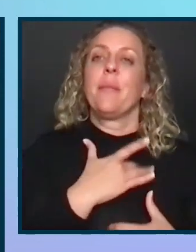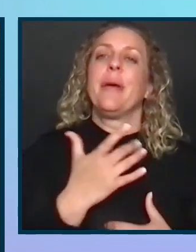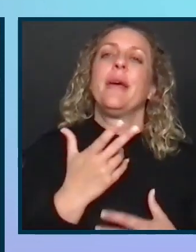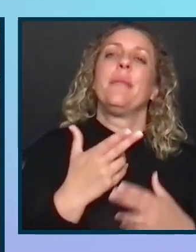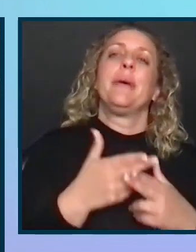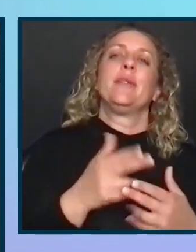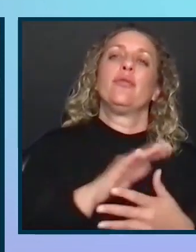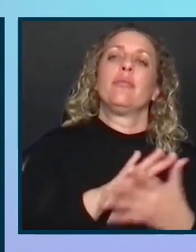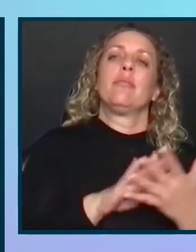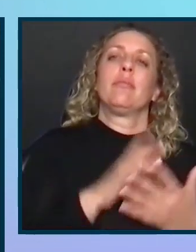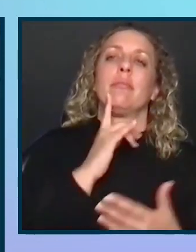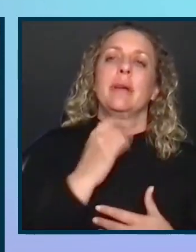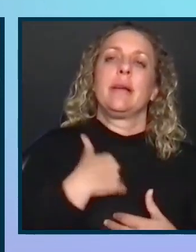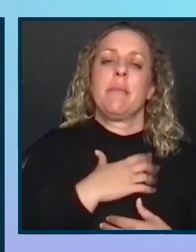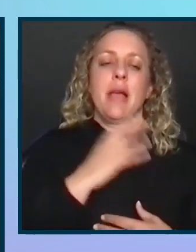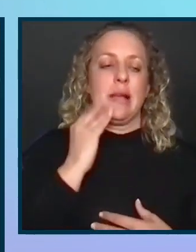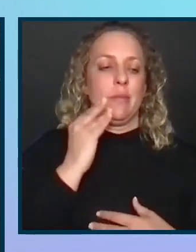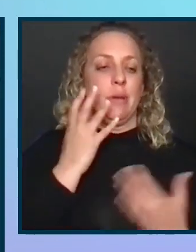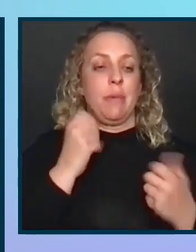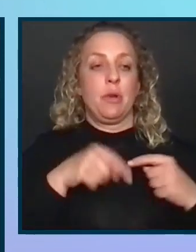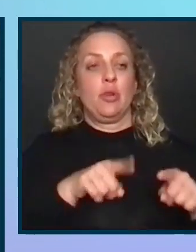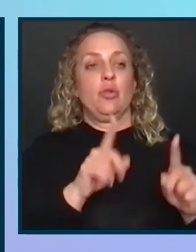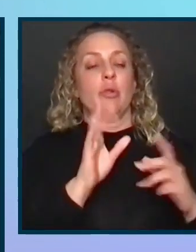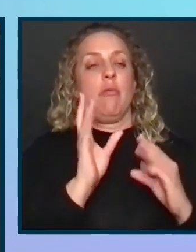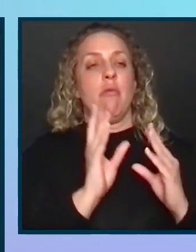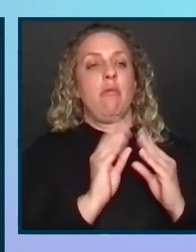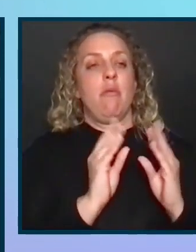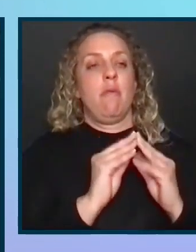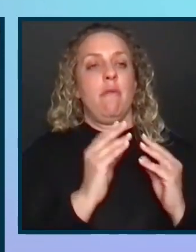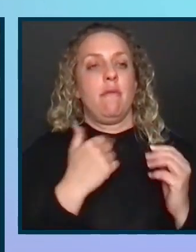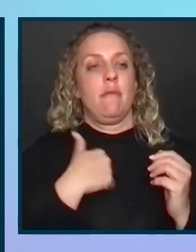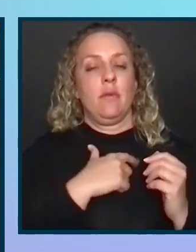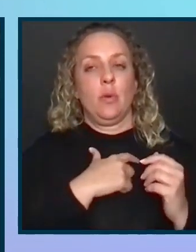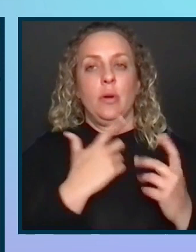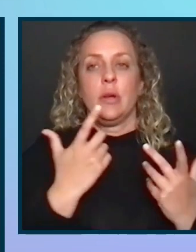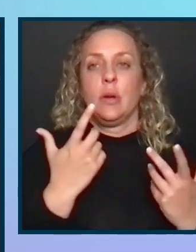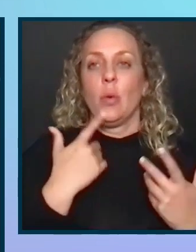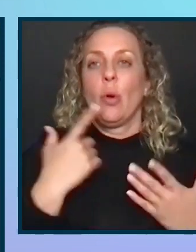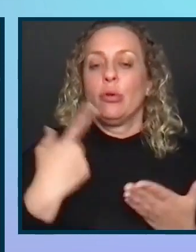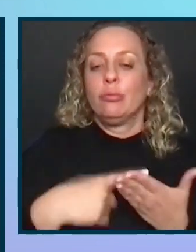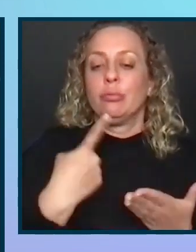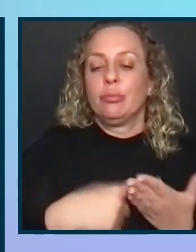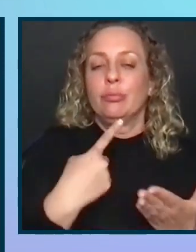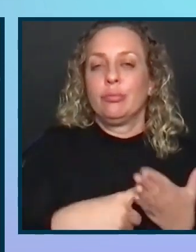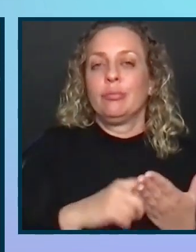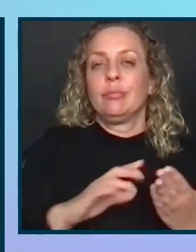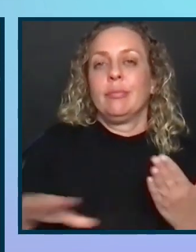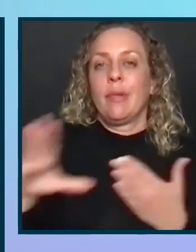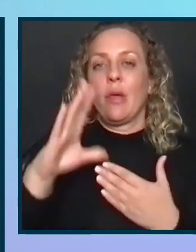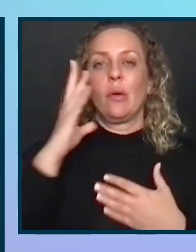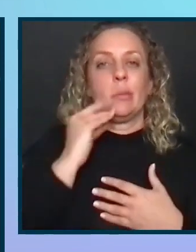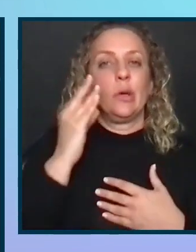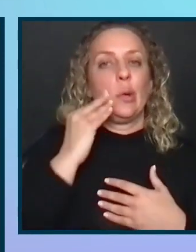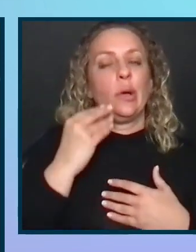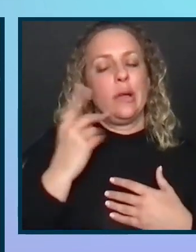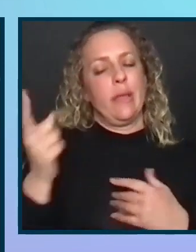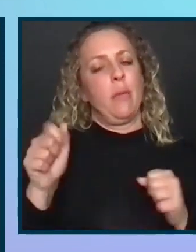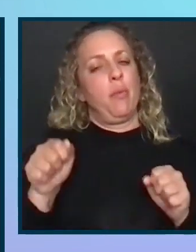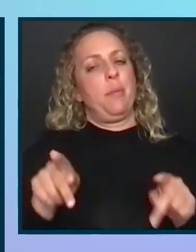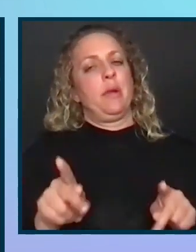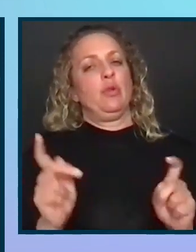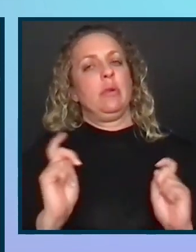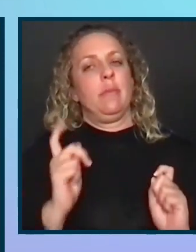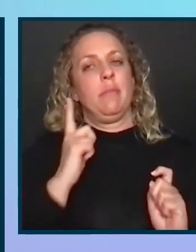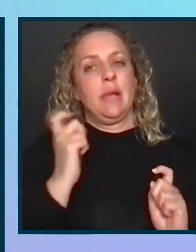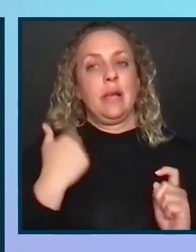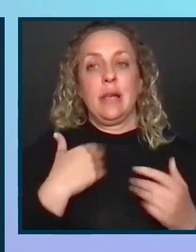those three because they might come up during conversation because they've given me permission to share their stories for everyone. Because even